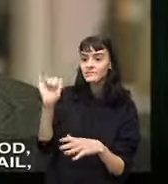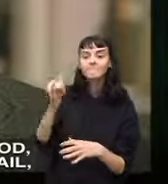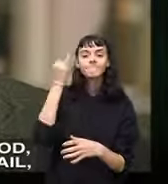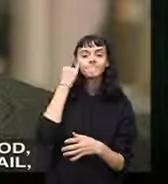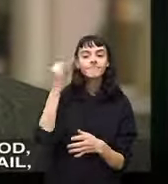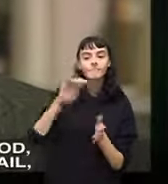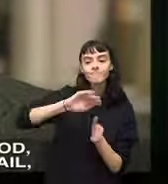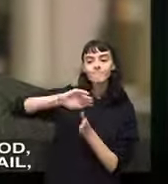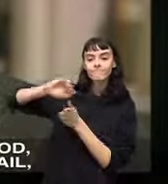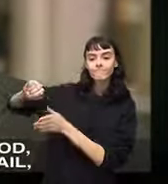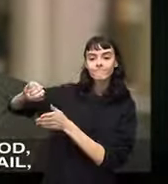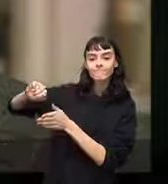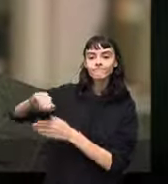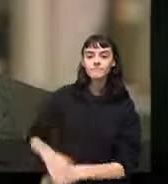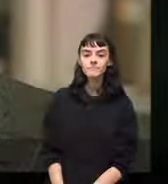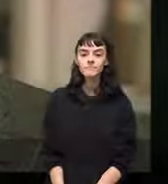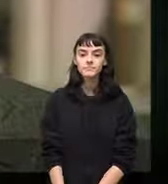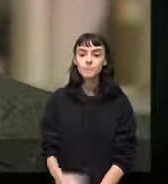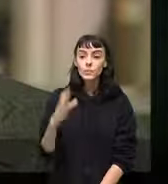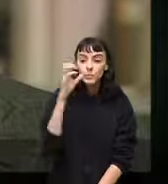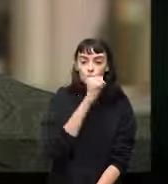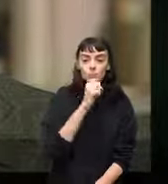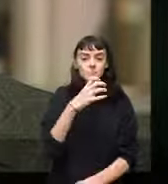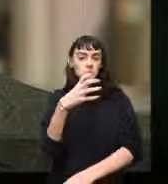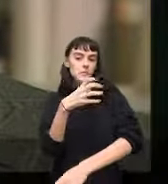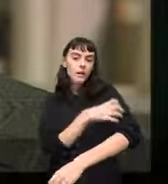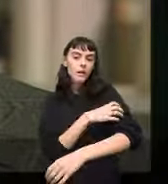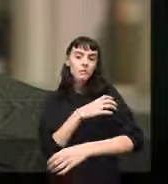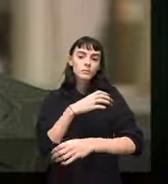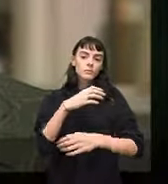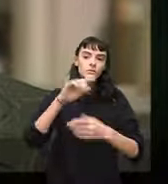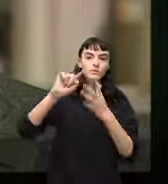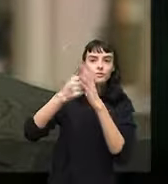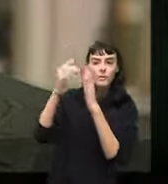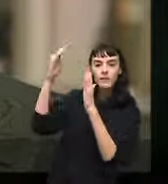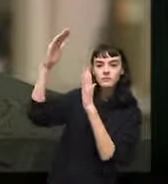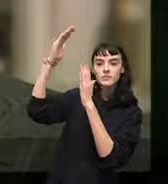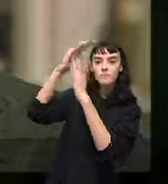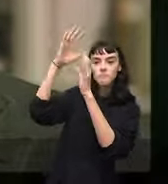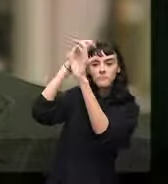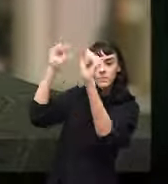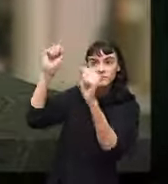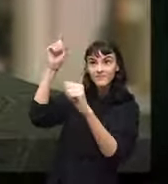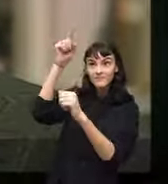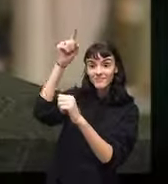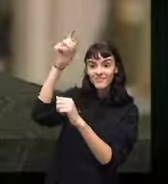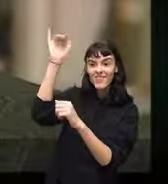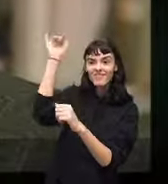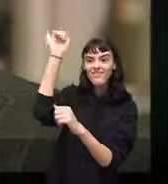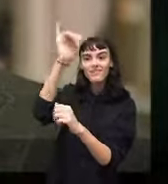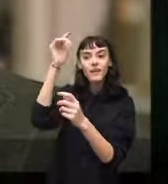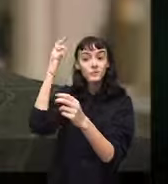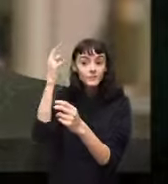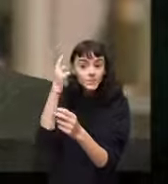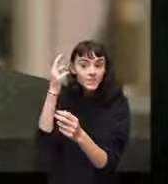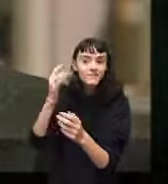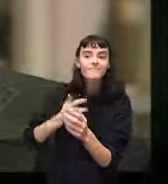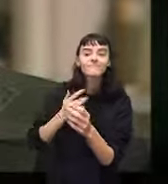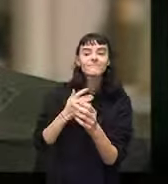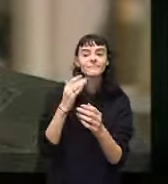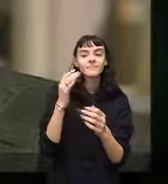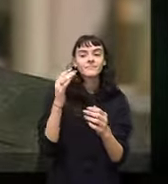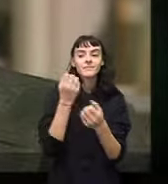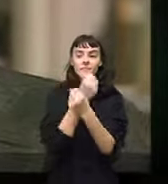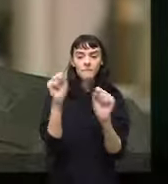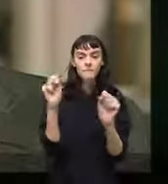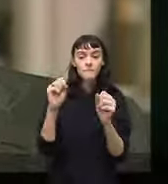idea was dead as a doornail and the assumption was that power legitimacy flowed upwards and that